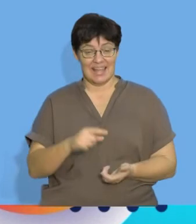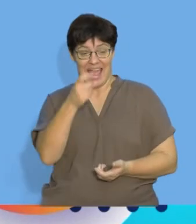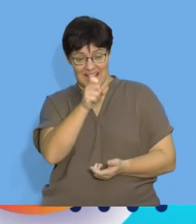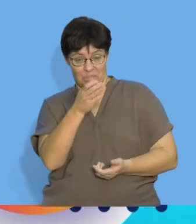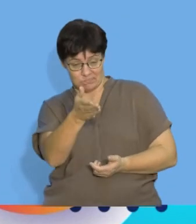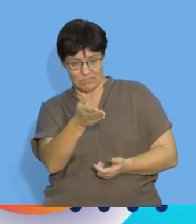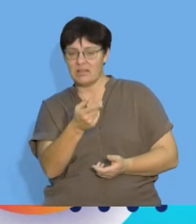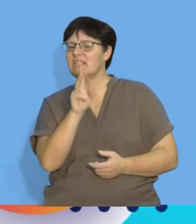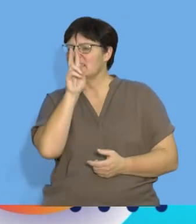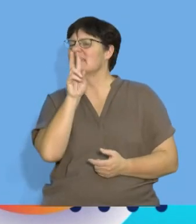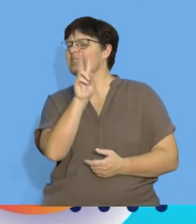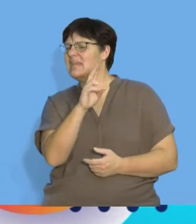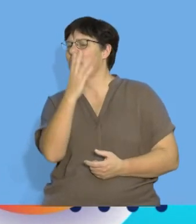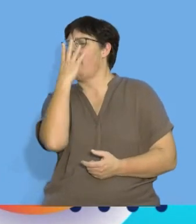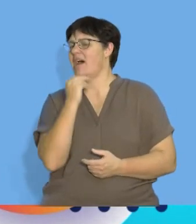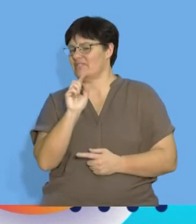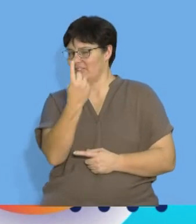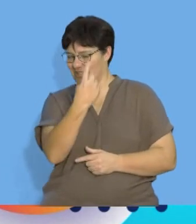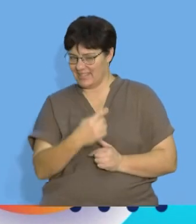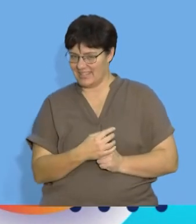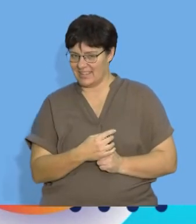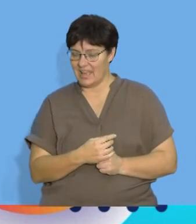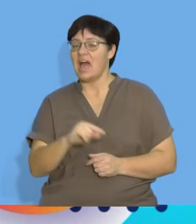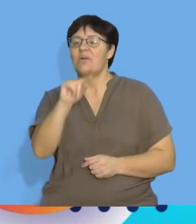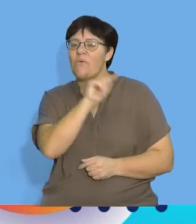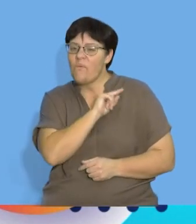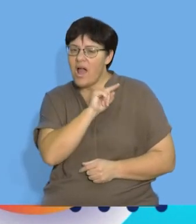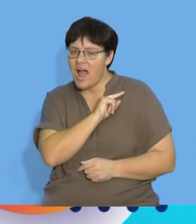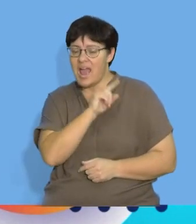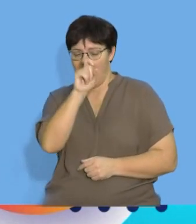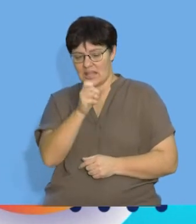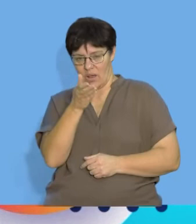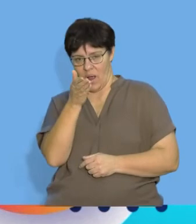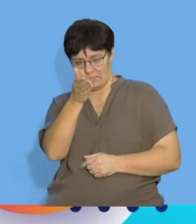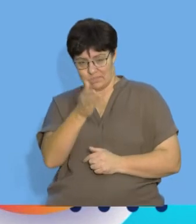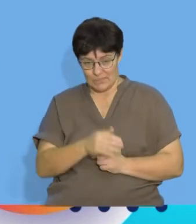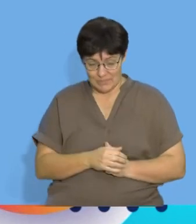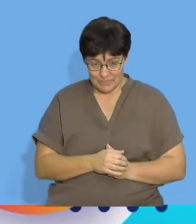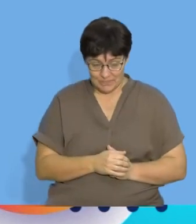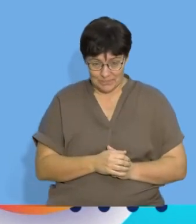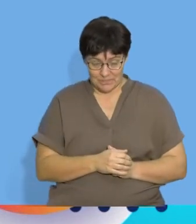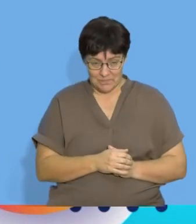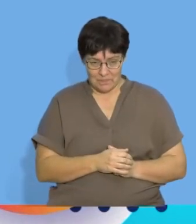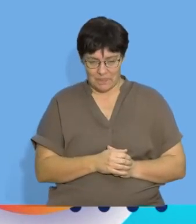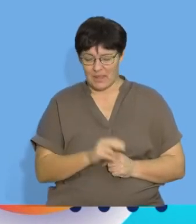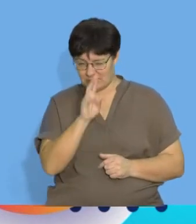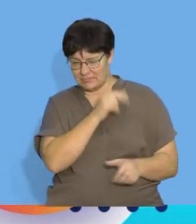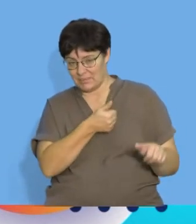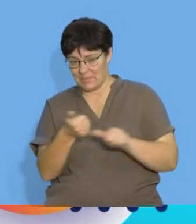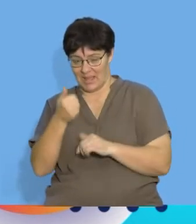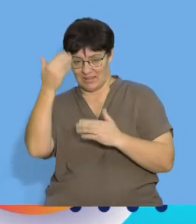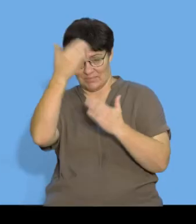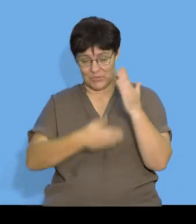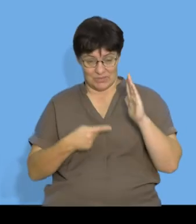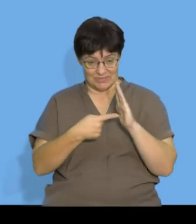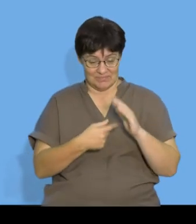let's see what's actually being asked of us and why there are x's in my actual sequence let's go back to the board